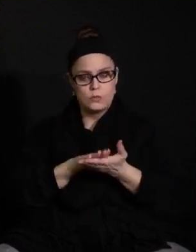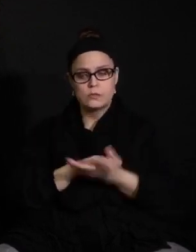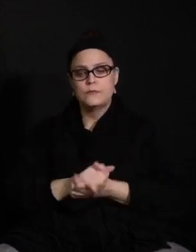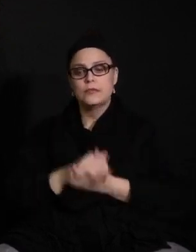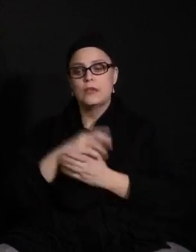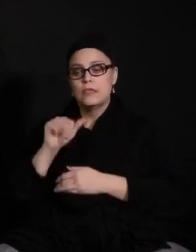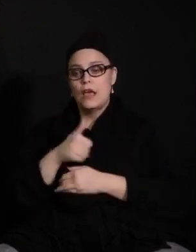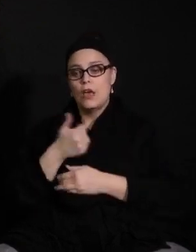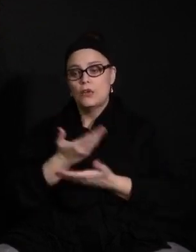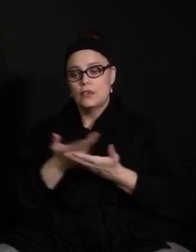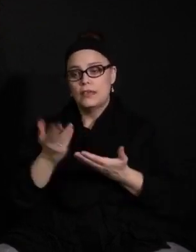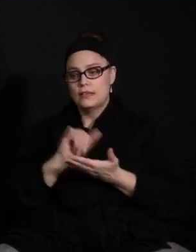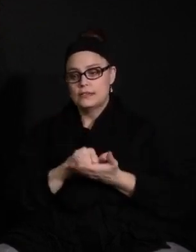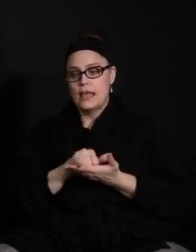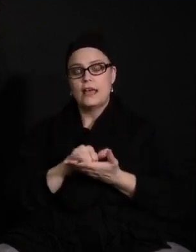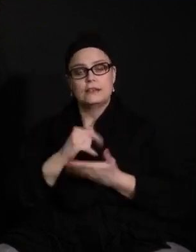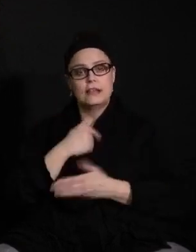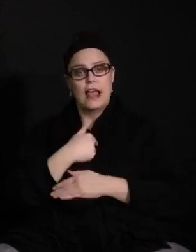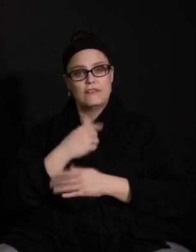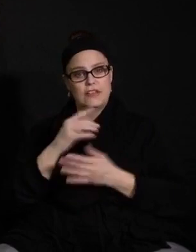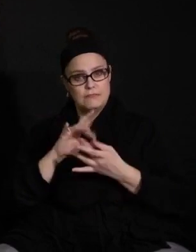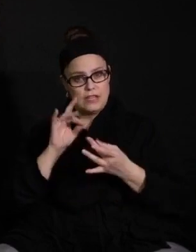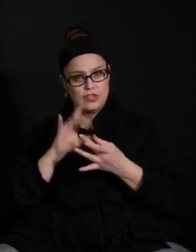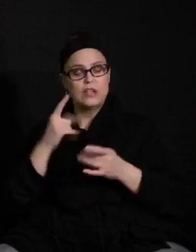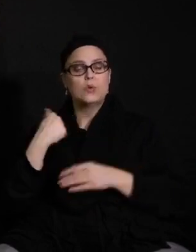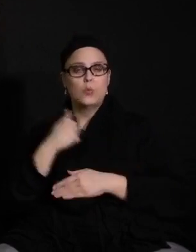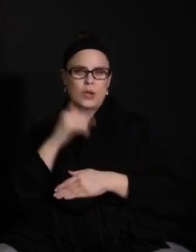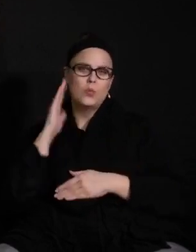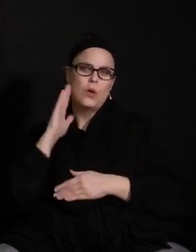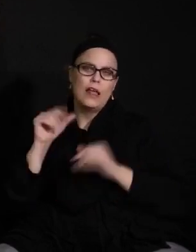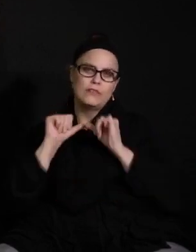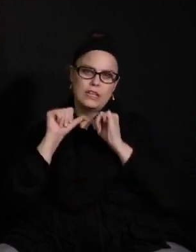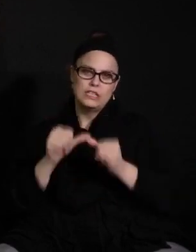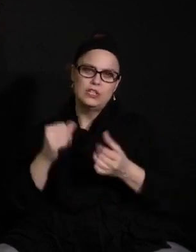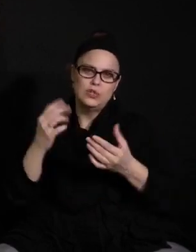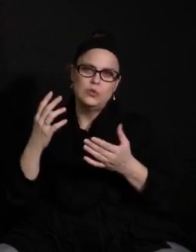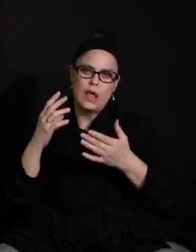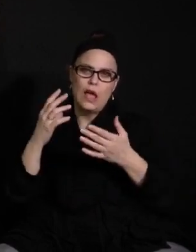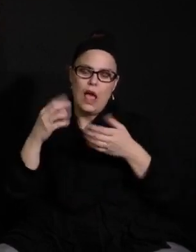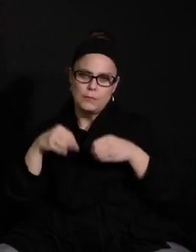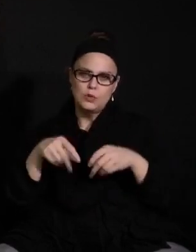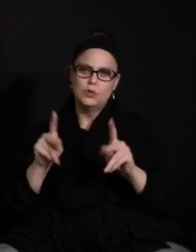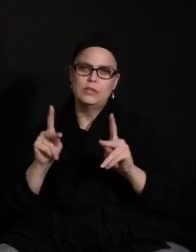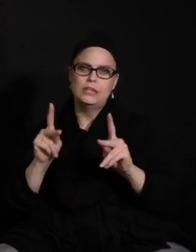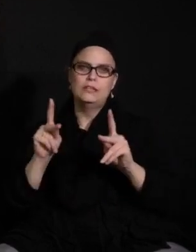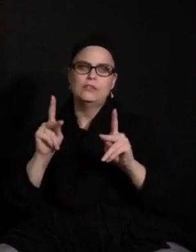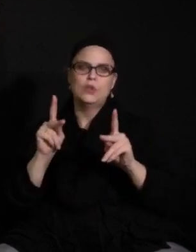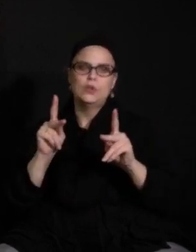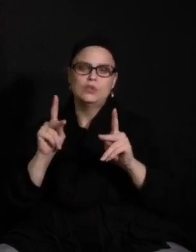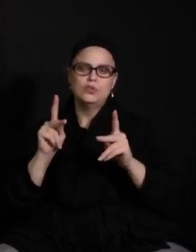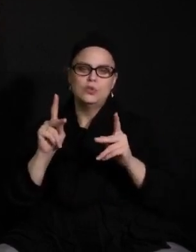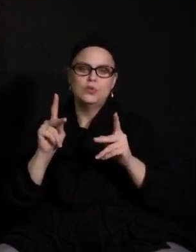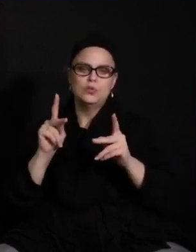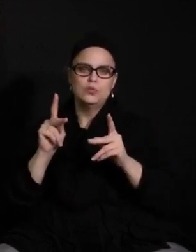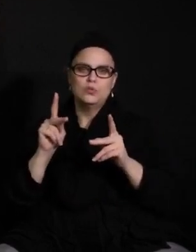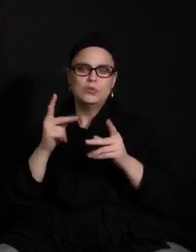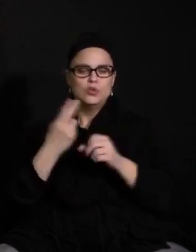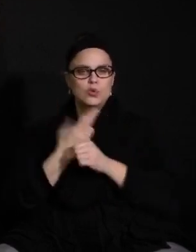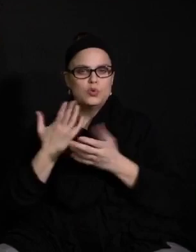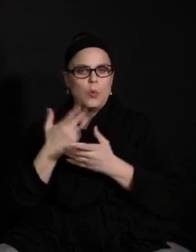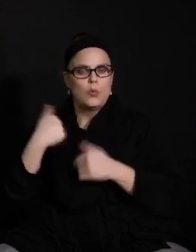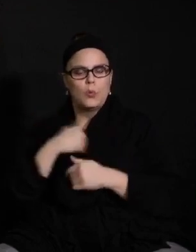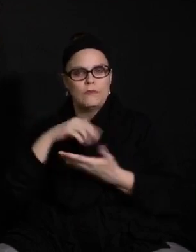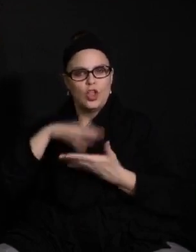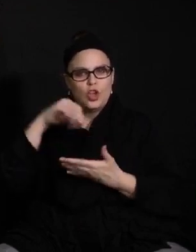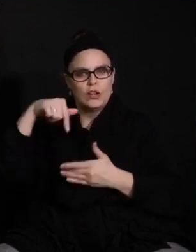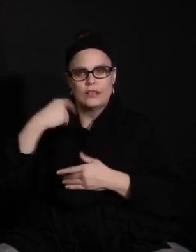other thing is that, as I mentioned, we will have continued opportunities to draw on what we've learned from this year. And I don't know that I'm in any place